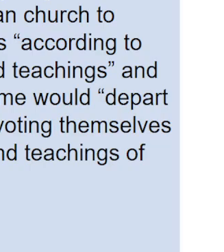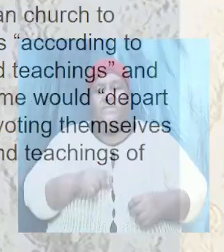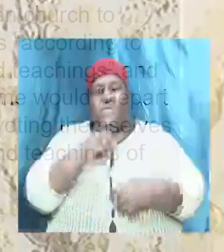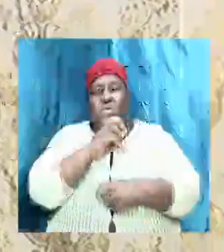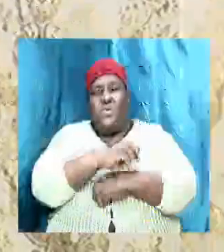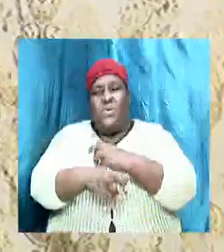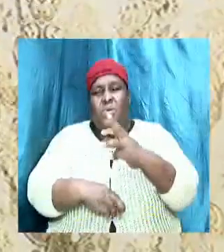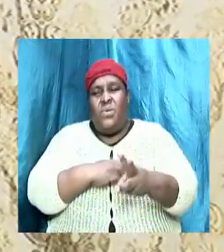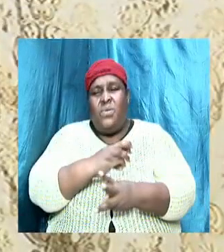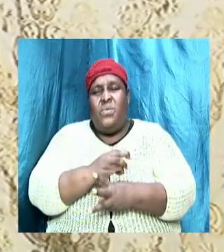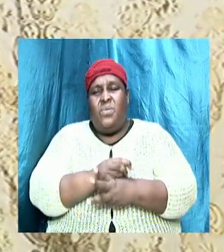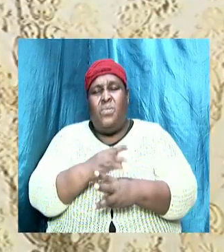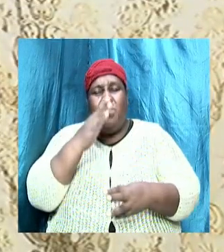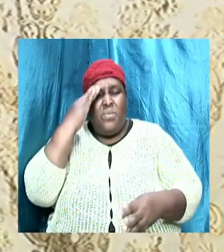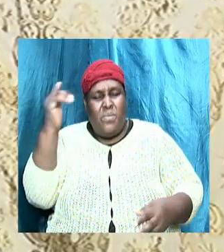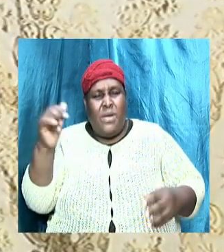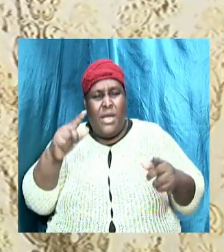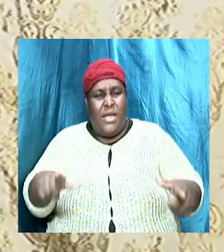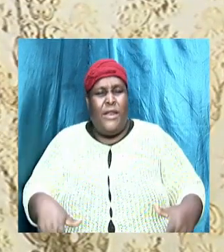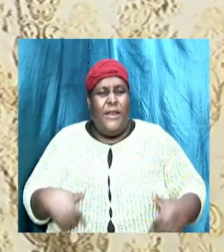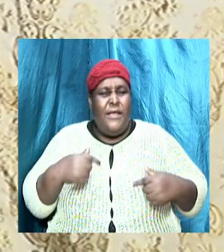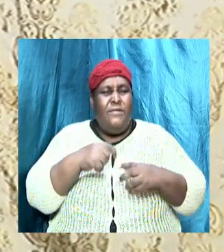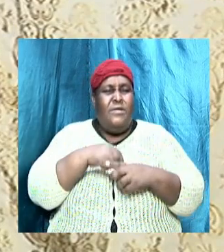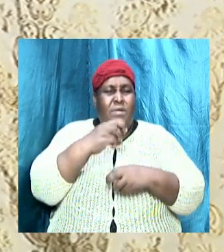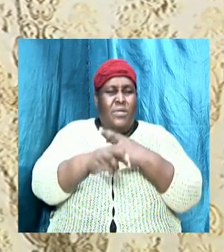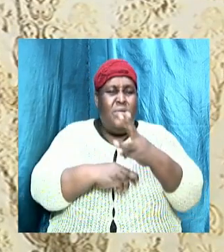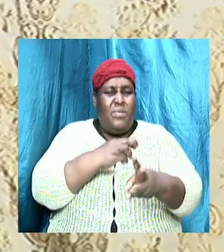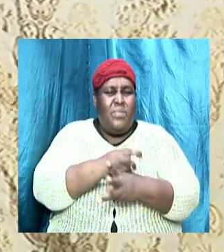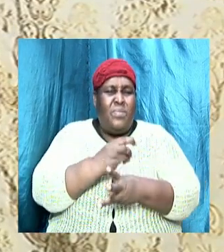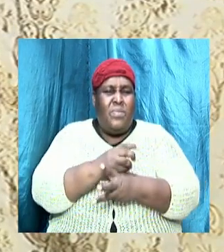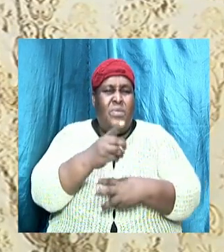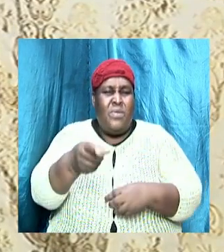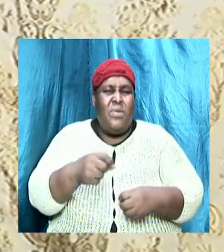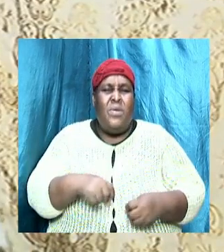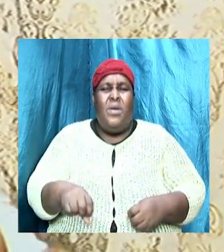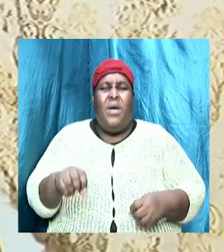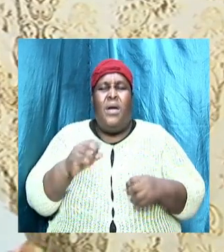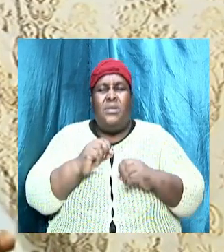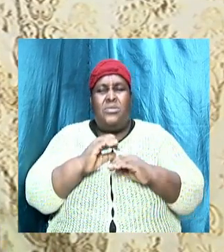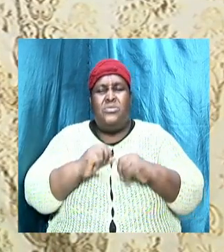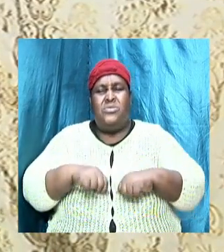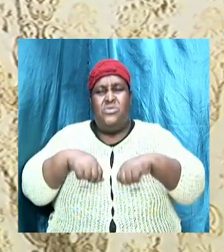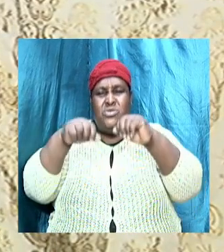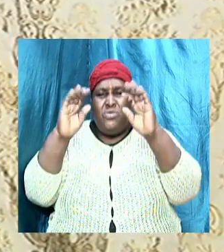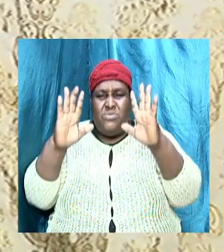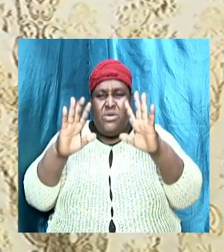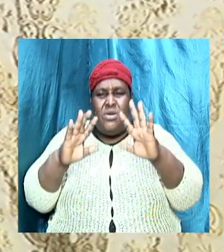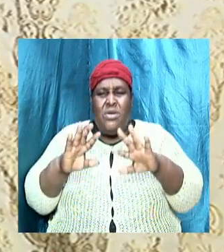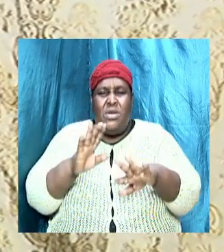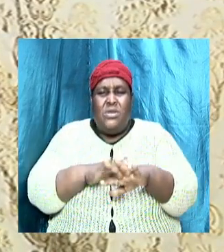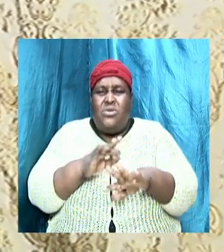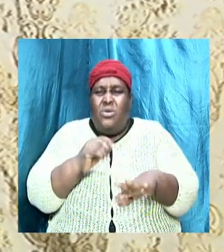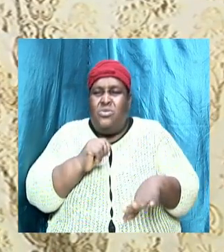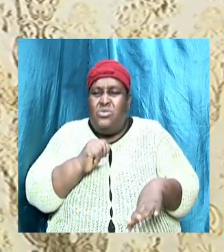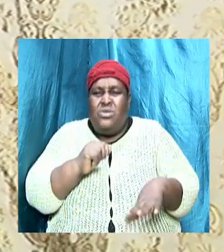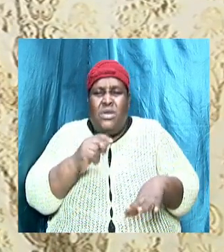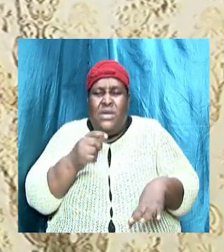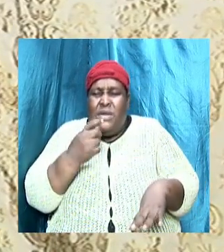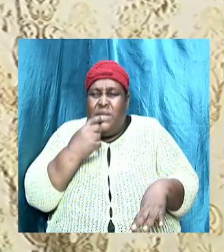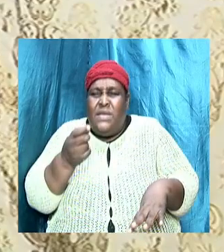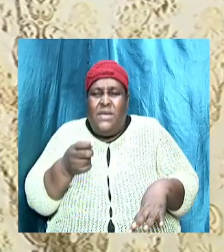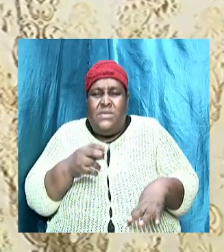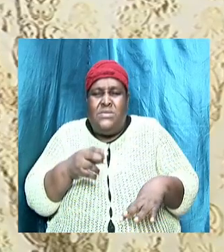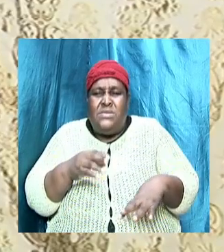Why, as though living in the world, he are subjected to ordinances, Touch not, taste not, handle not,